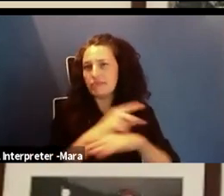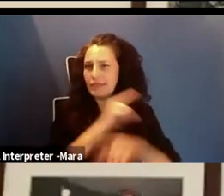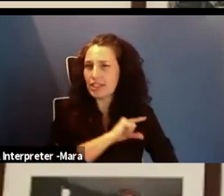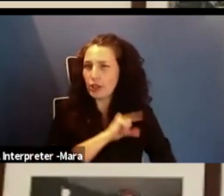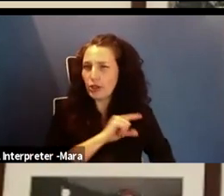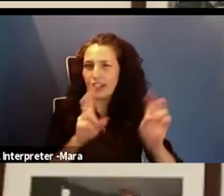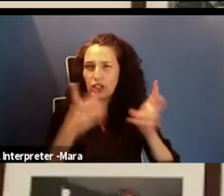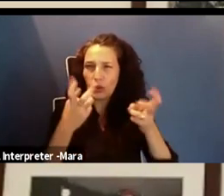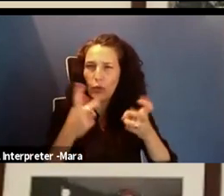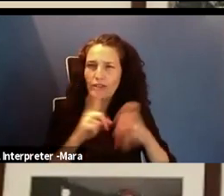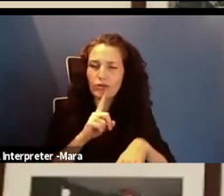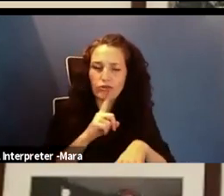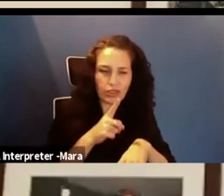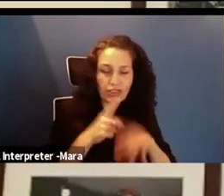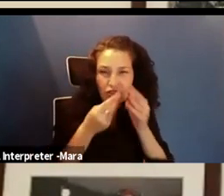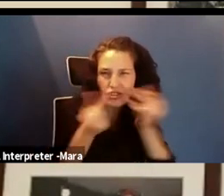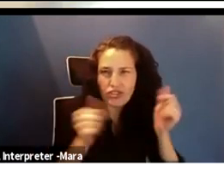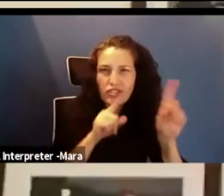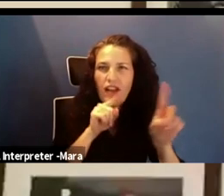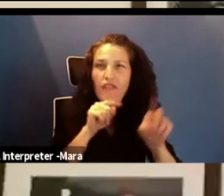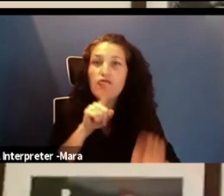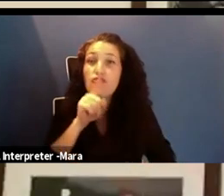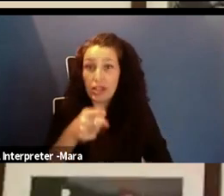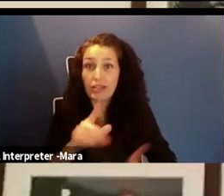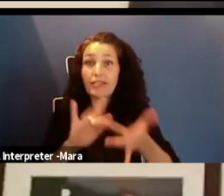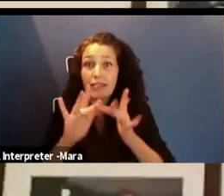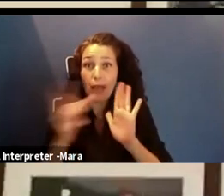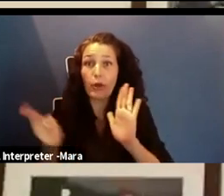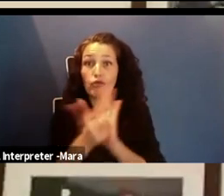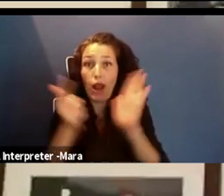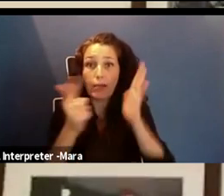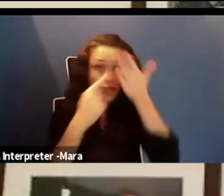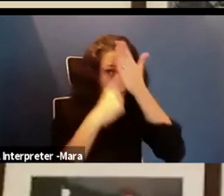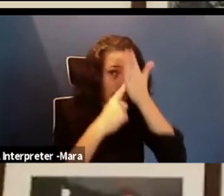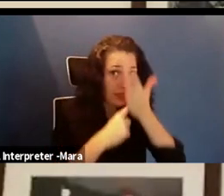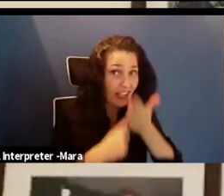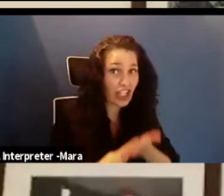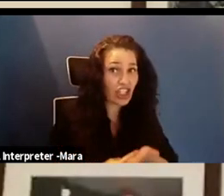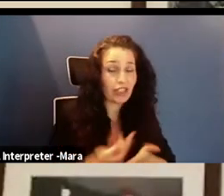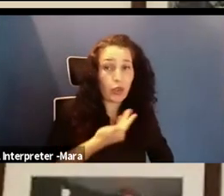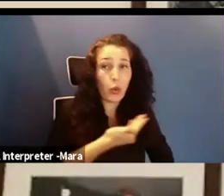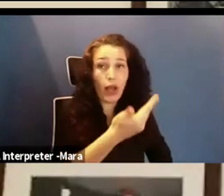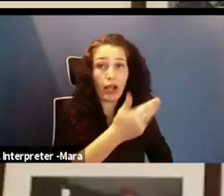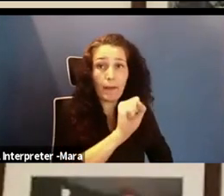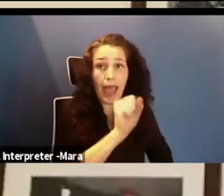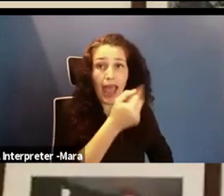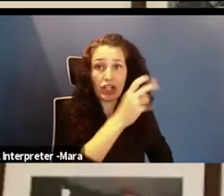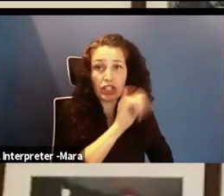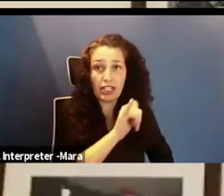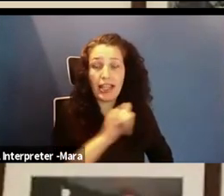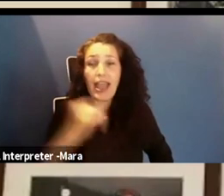crime investigations. So welcome, Ashley. And last but not least